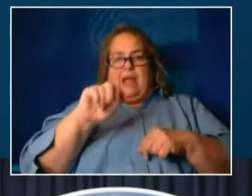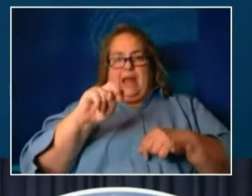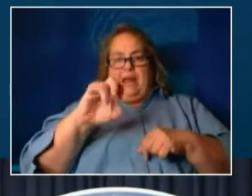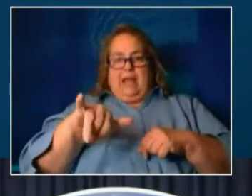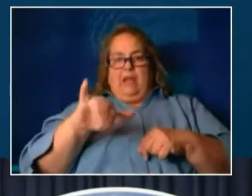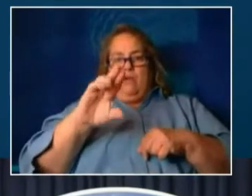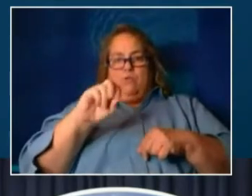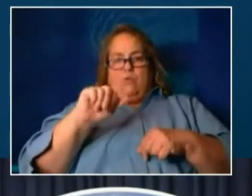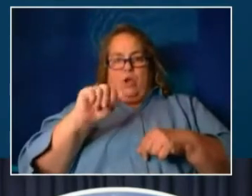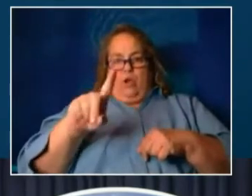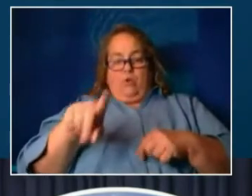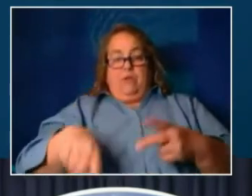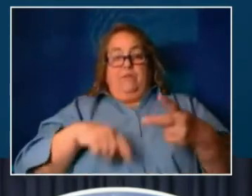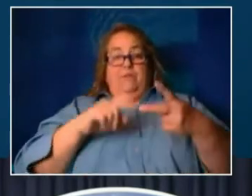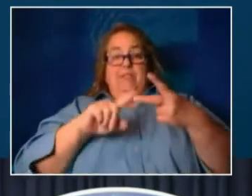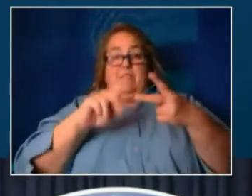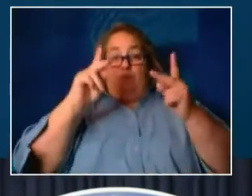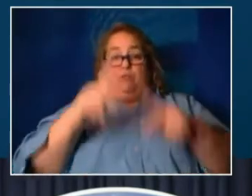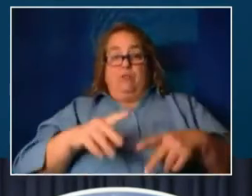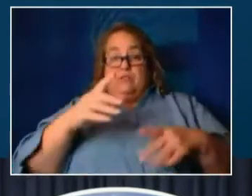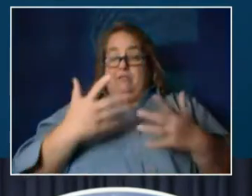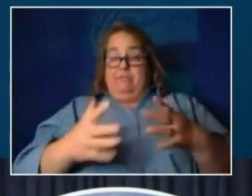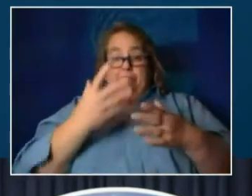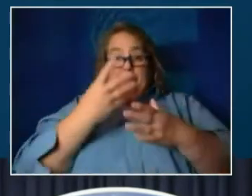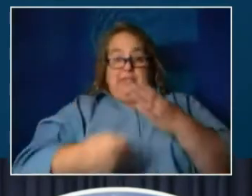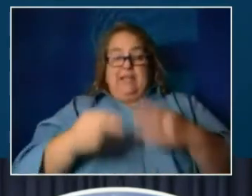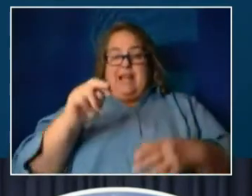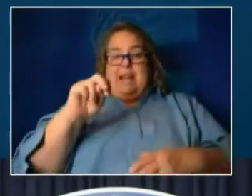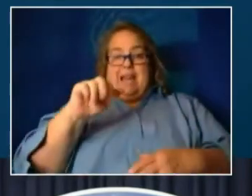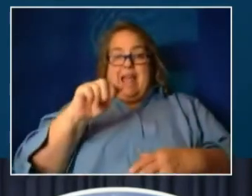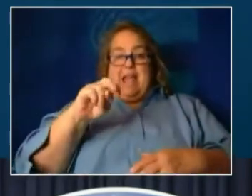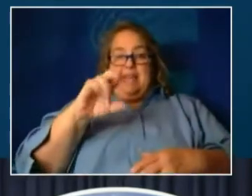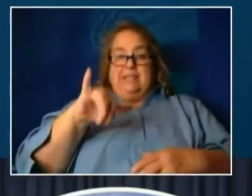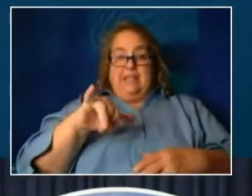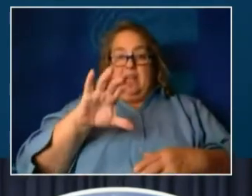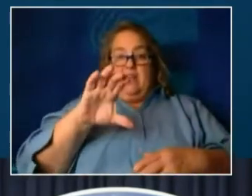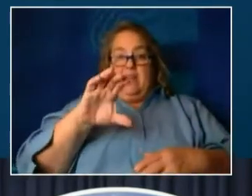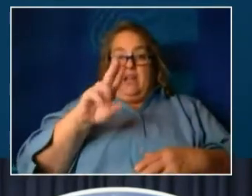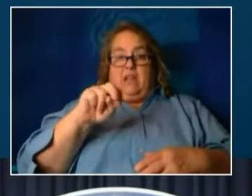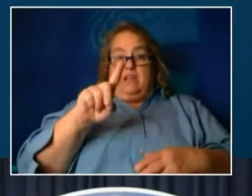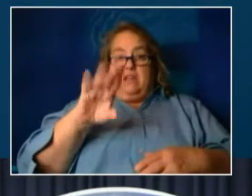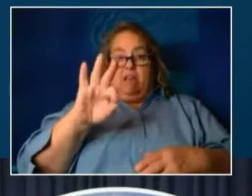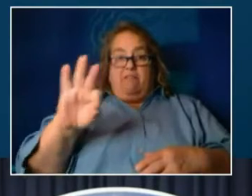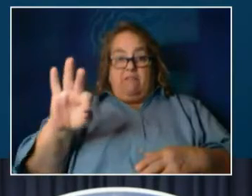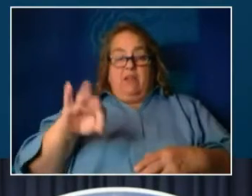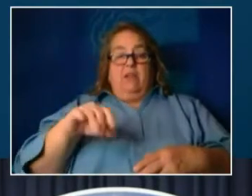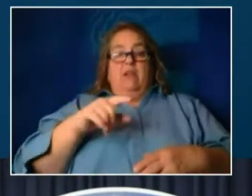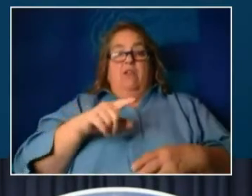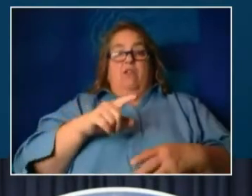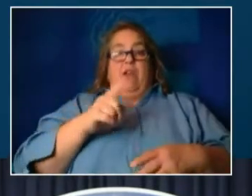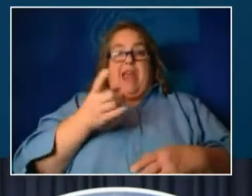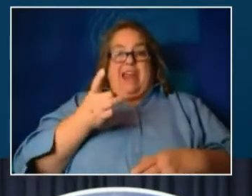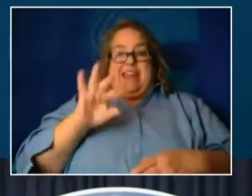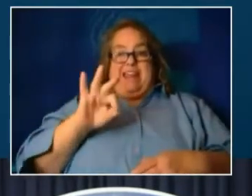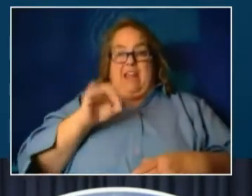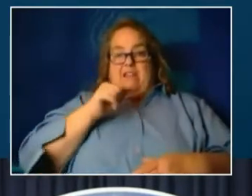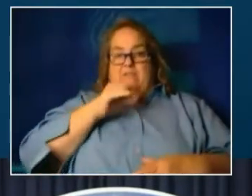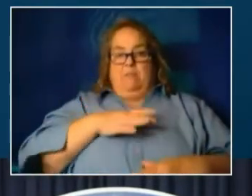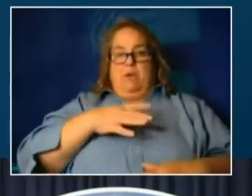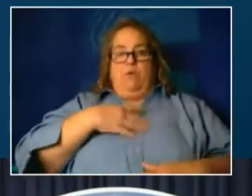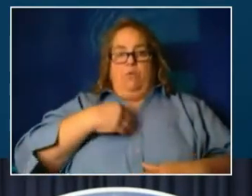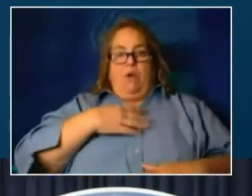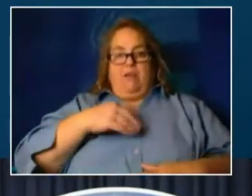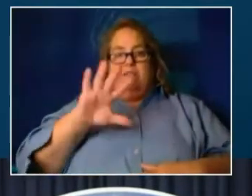Second is Nancy Cundiff, a 29-year-old female from the Lost Creek community. White female, 5'1", weighing